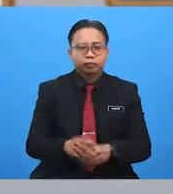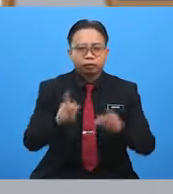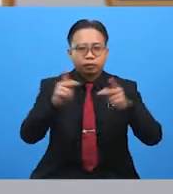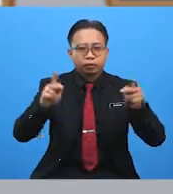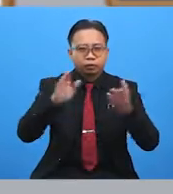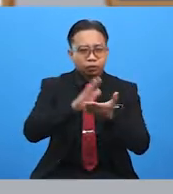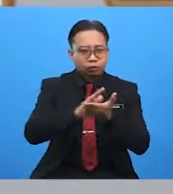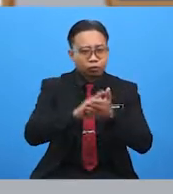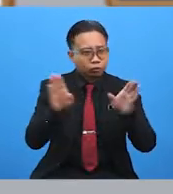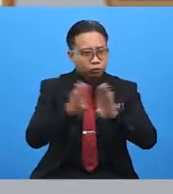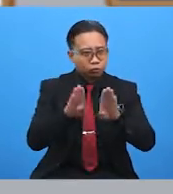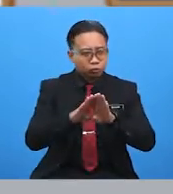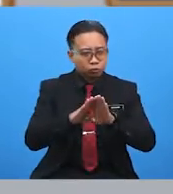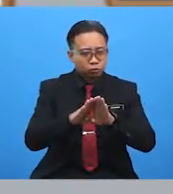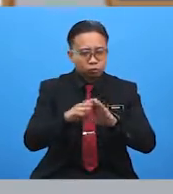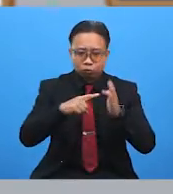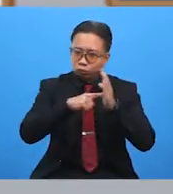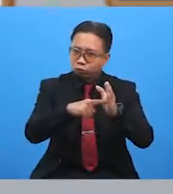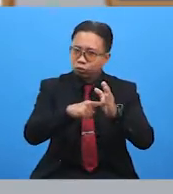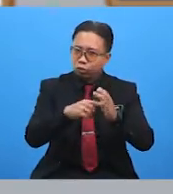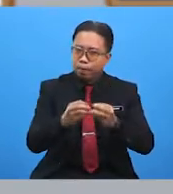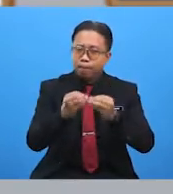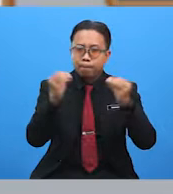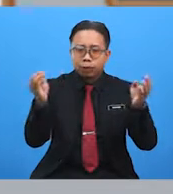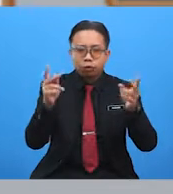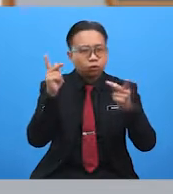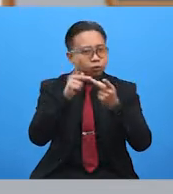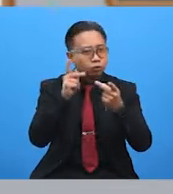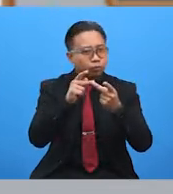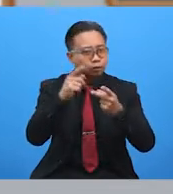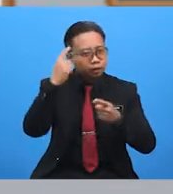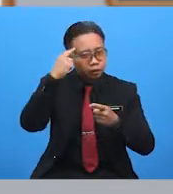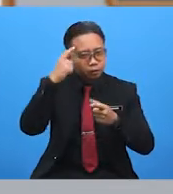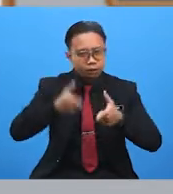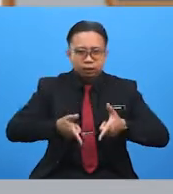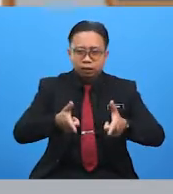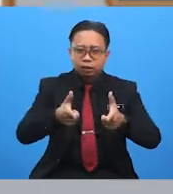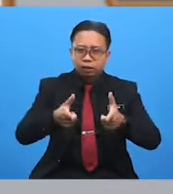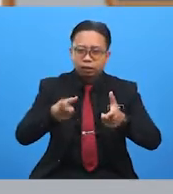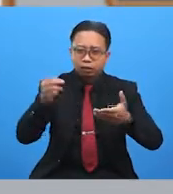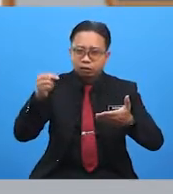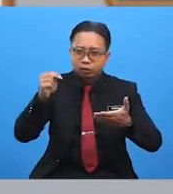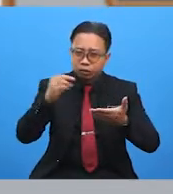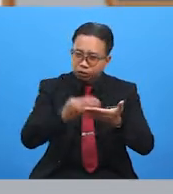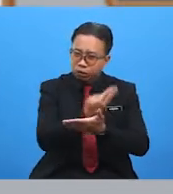school was closed, clearly shows that the most suitable headline for the news article is,